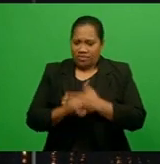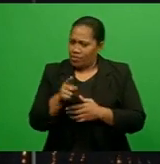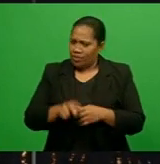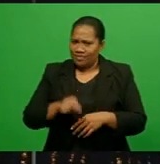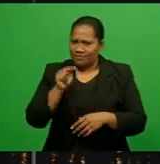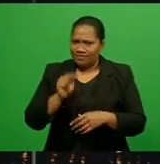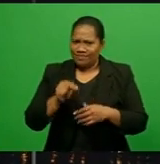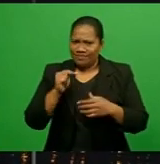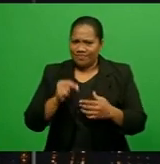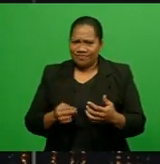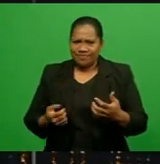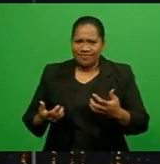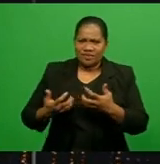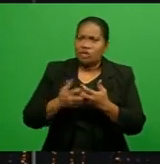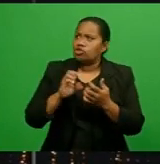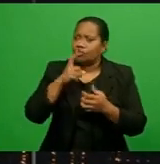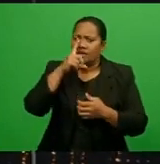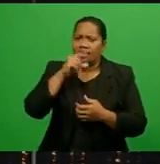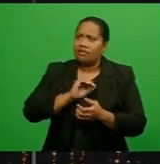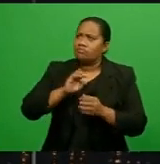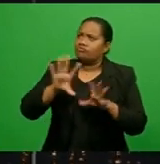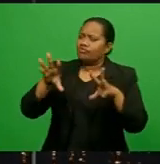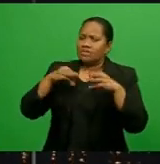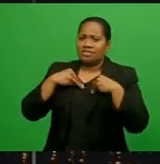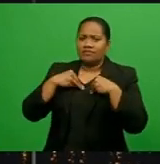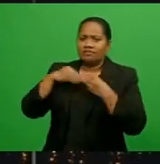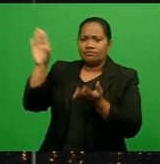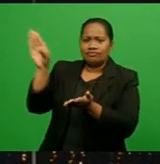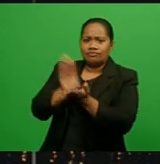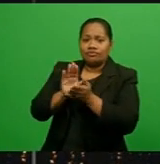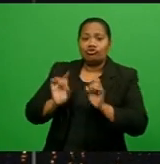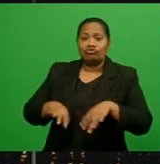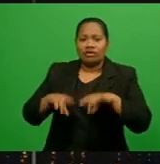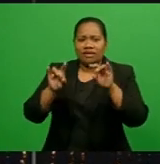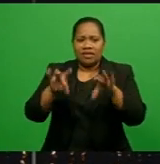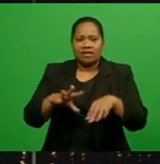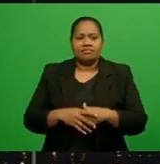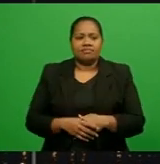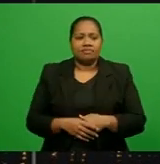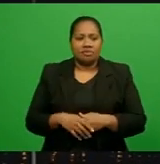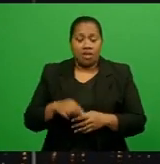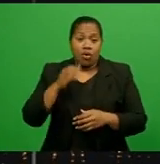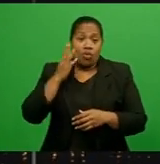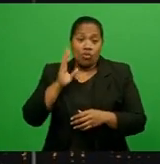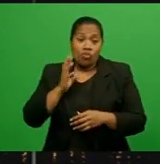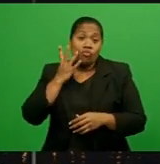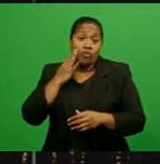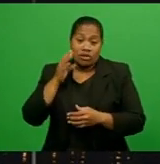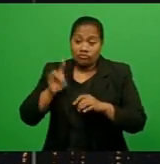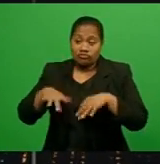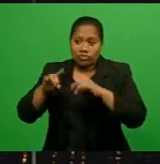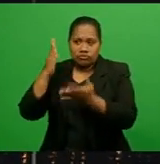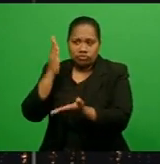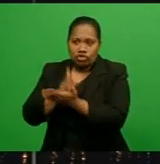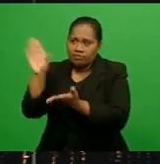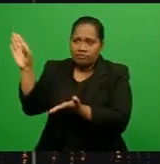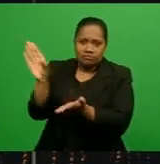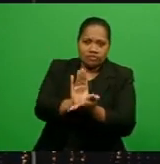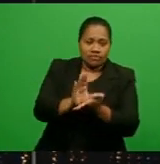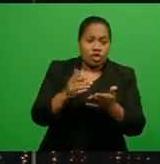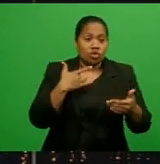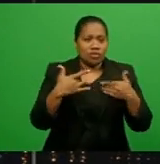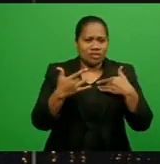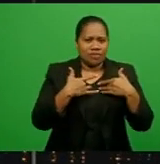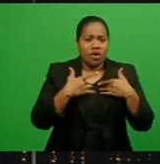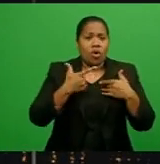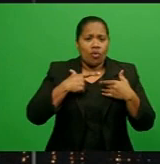order to receive grants from the Australian government. This comes after Australia stopped the payment of grants to USP following the suspension of